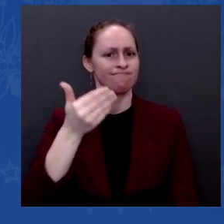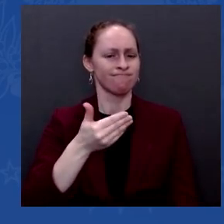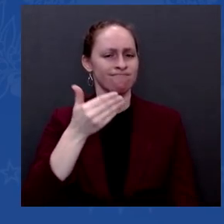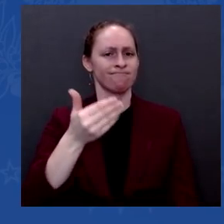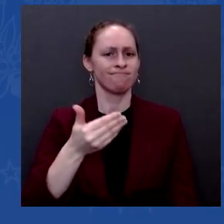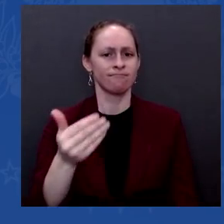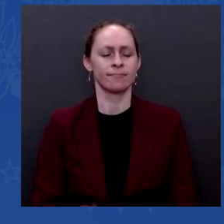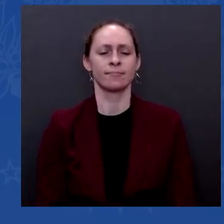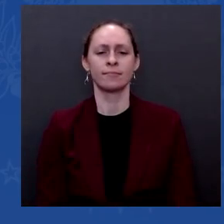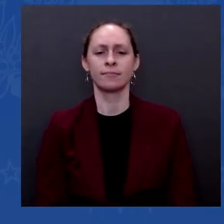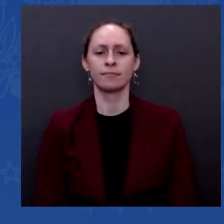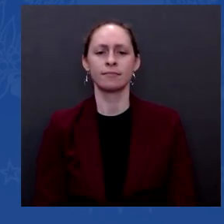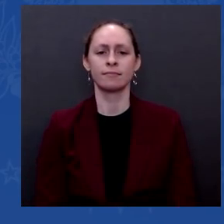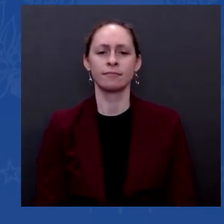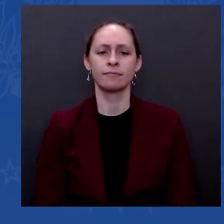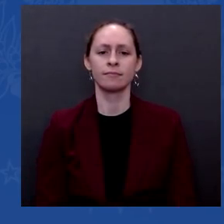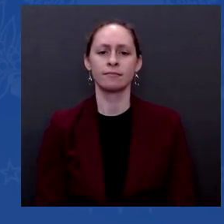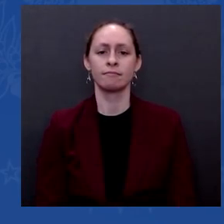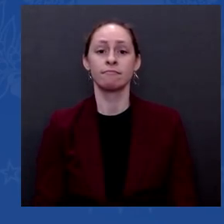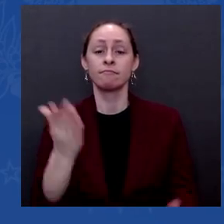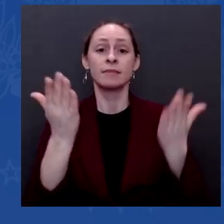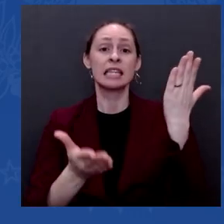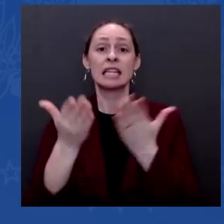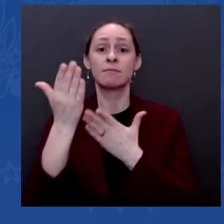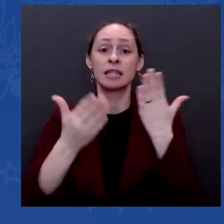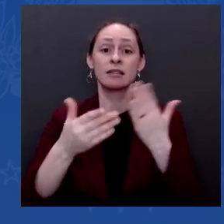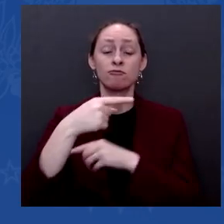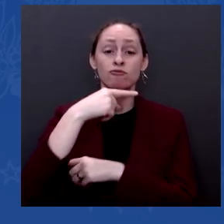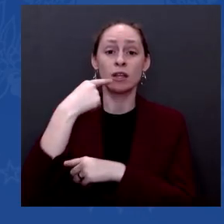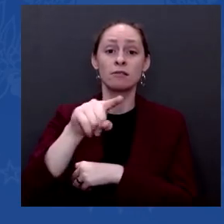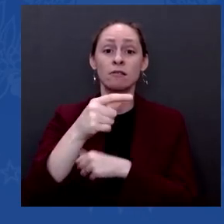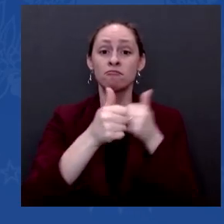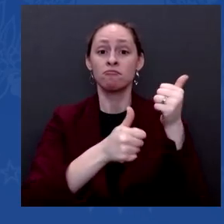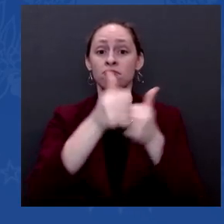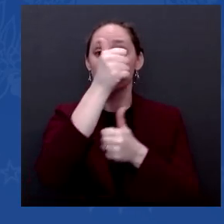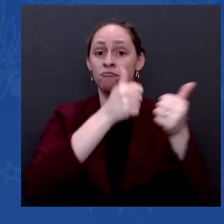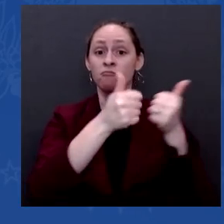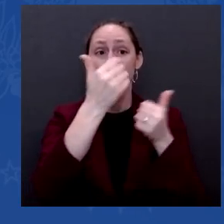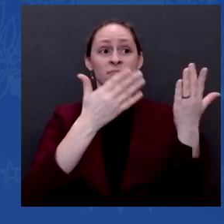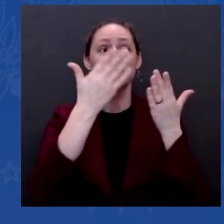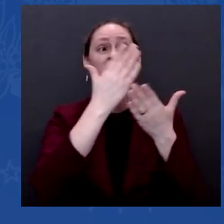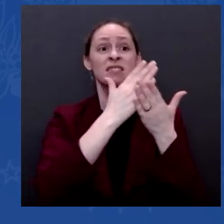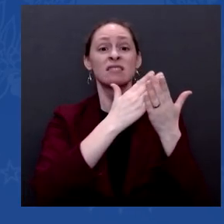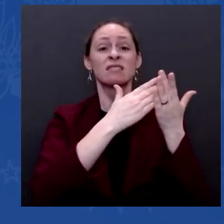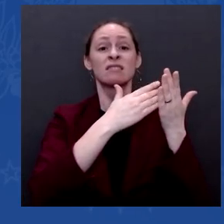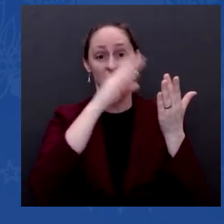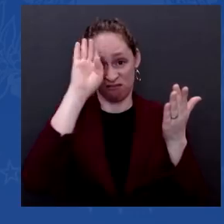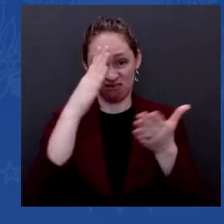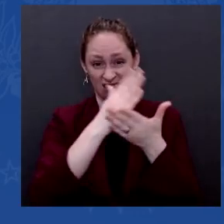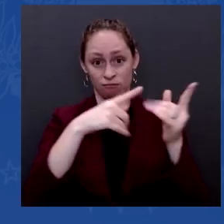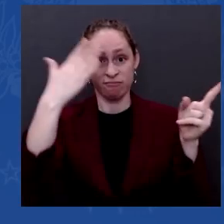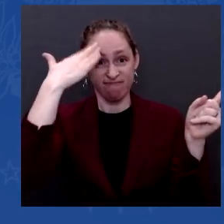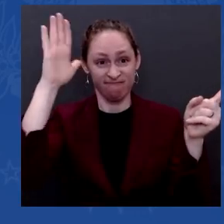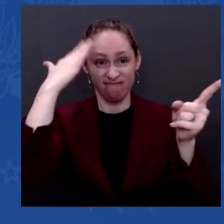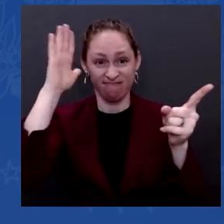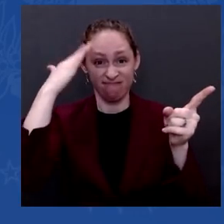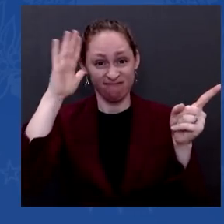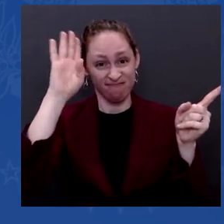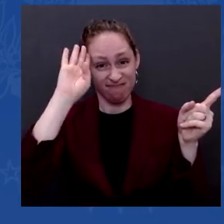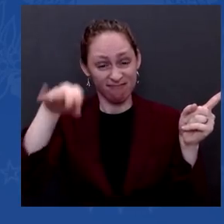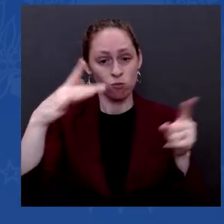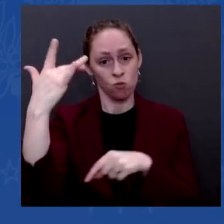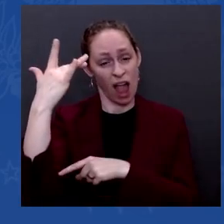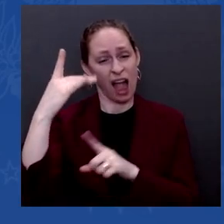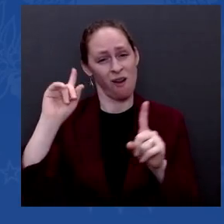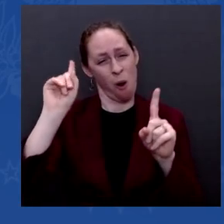is — but based on a number of criteria as to what he could do — for